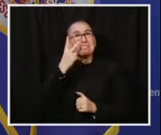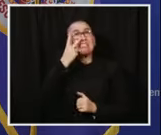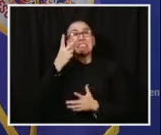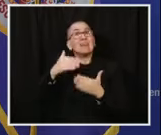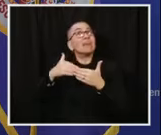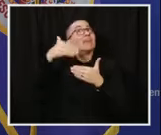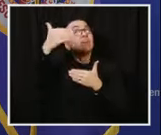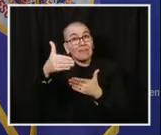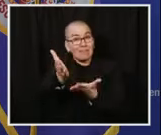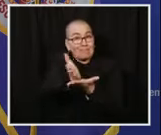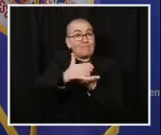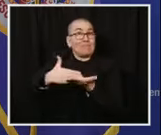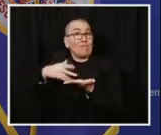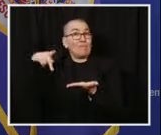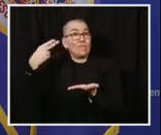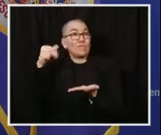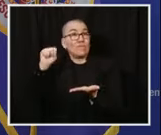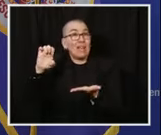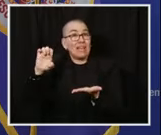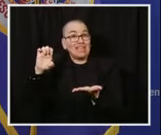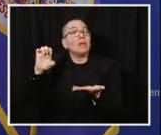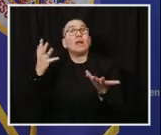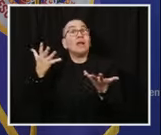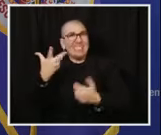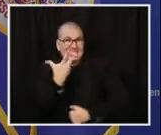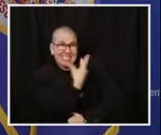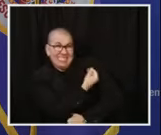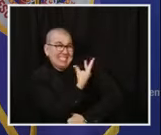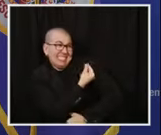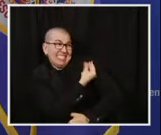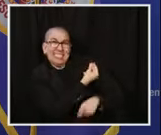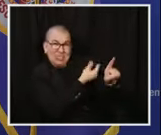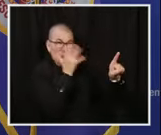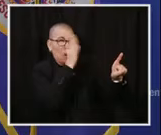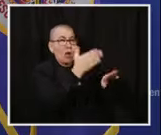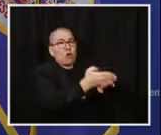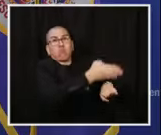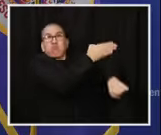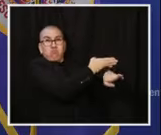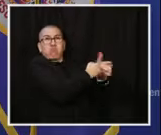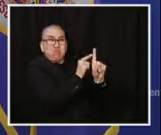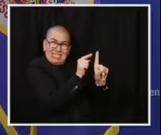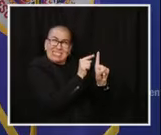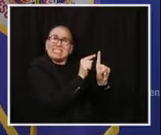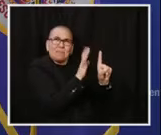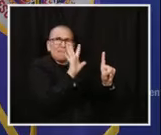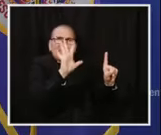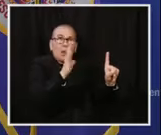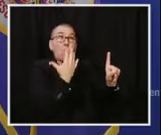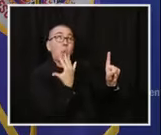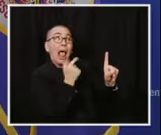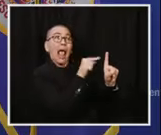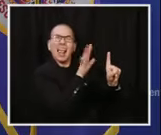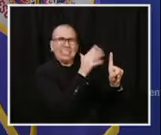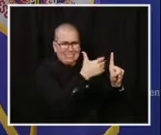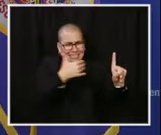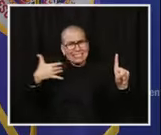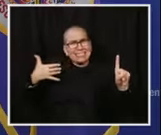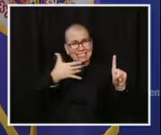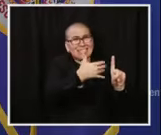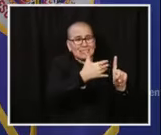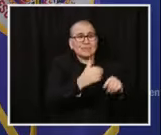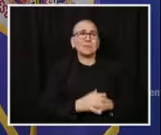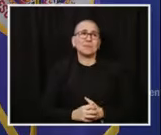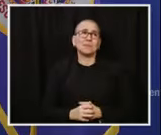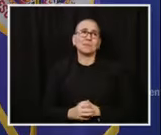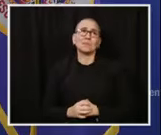with vaccine becoming available in the relatively near future so we can begin to protect these